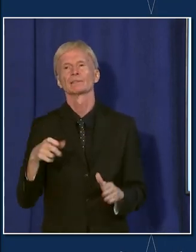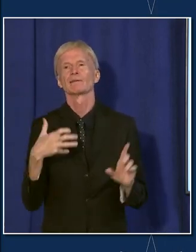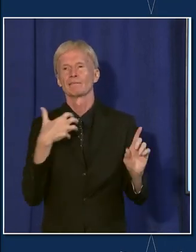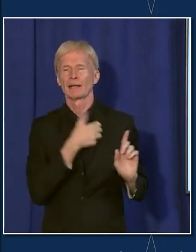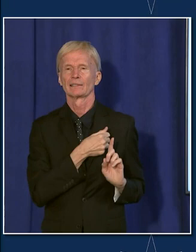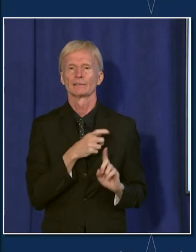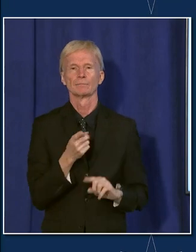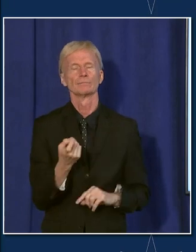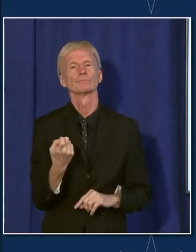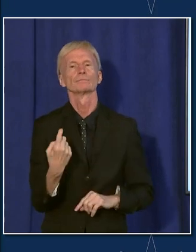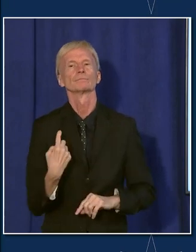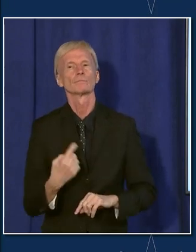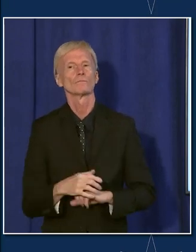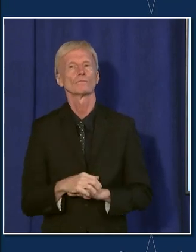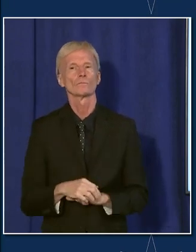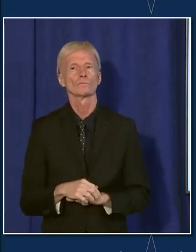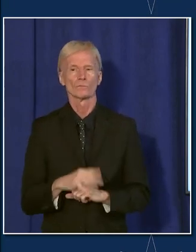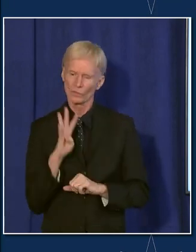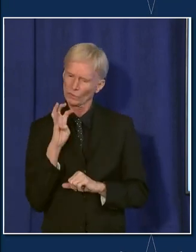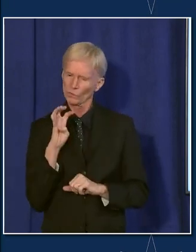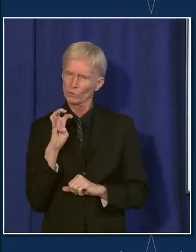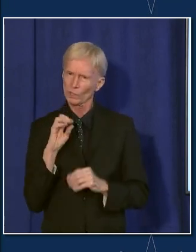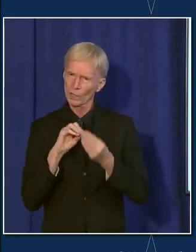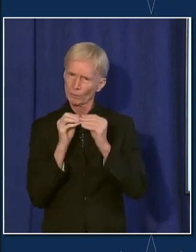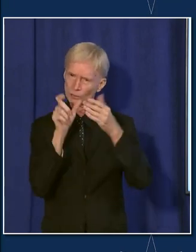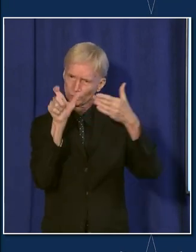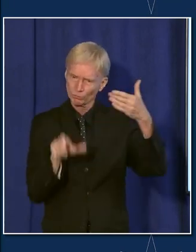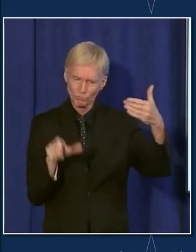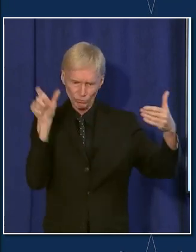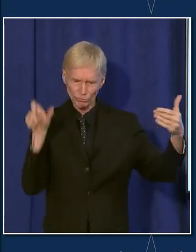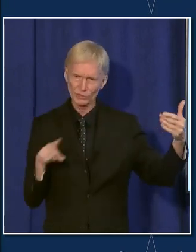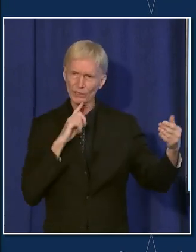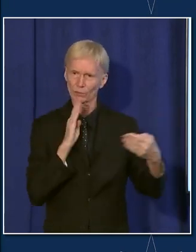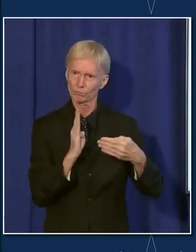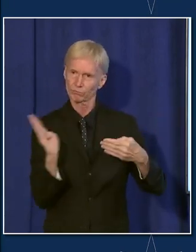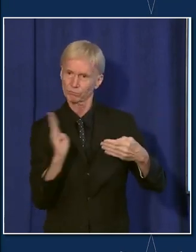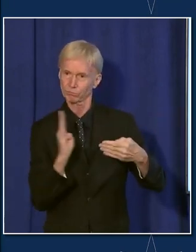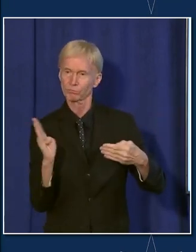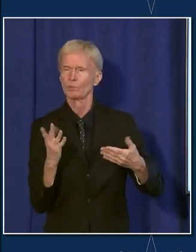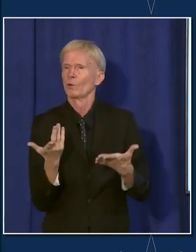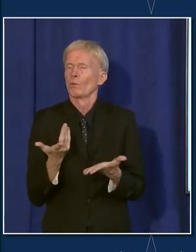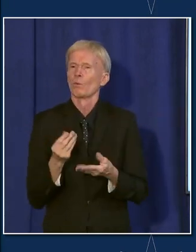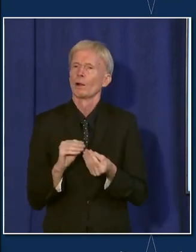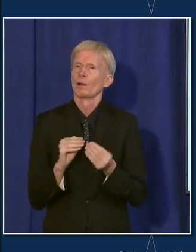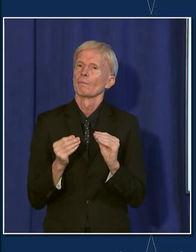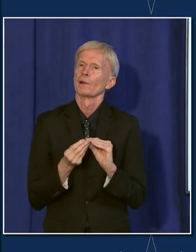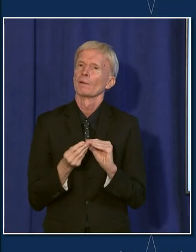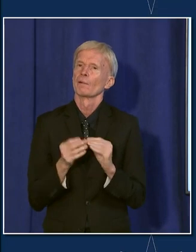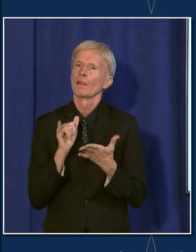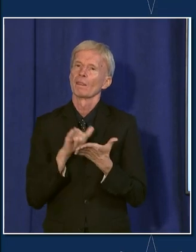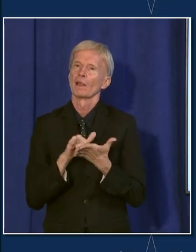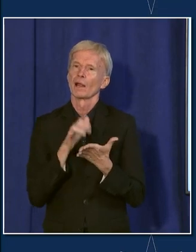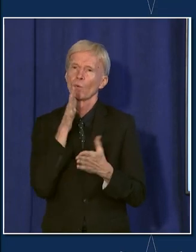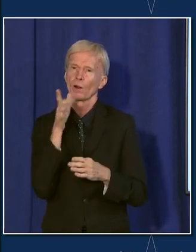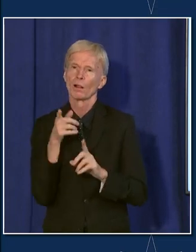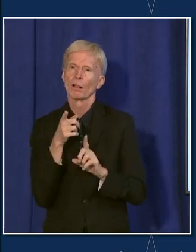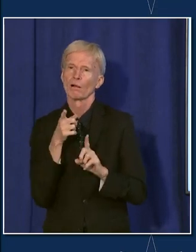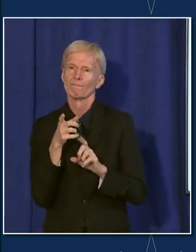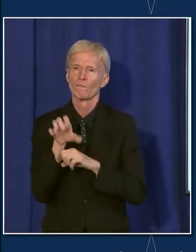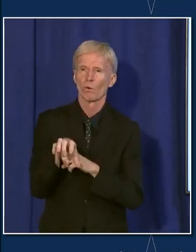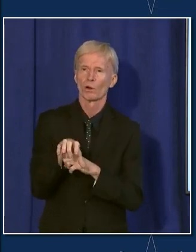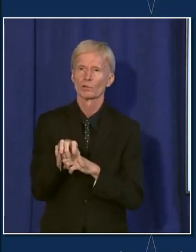In 400 cases, this is the benchmark for an indoor mask mandate. What would be the number or the numbers that would compel a re-examination